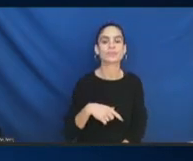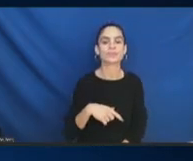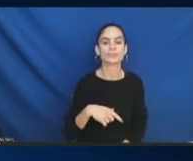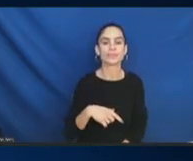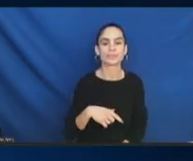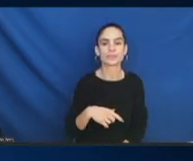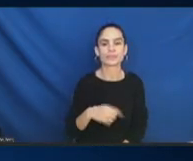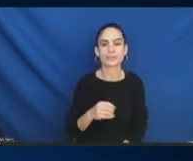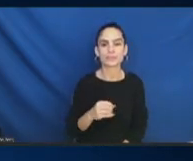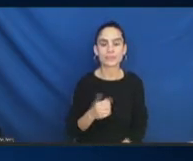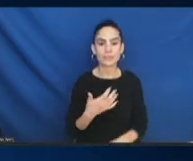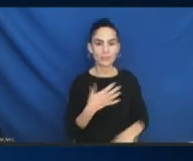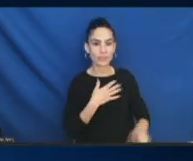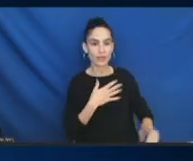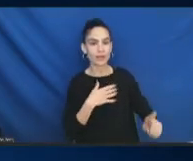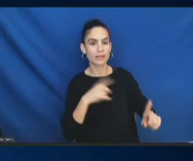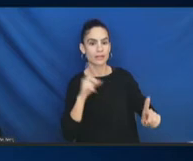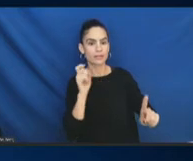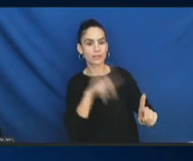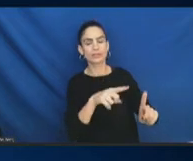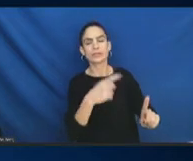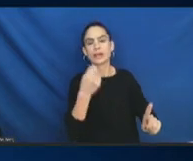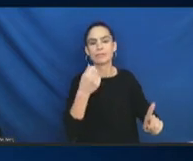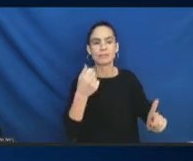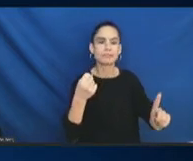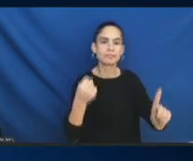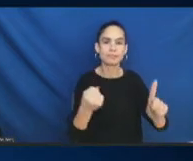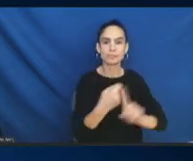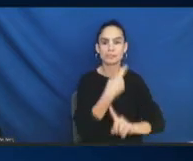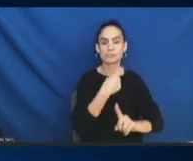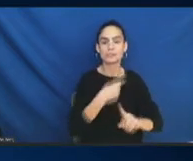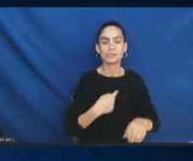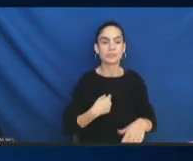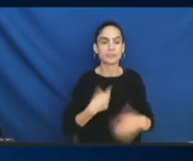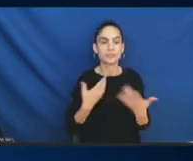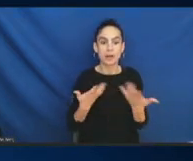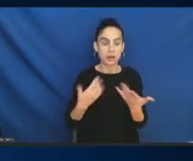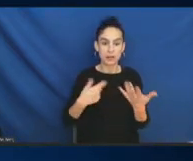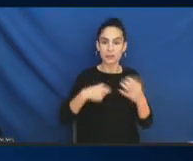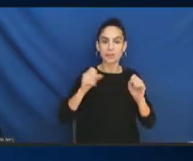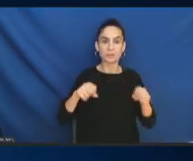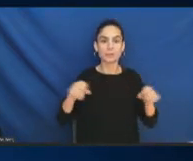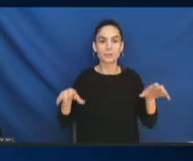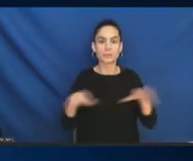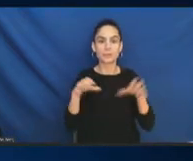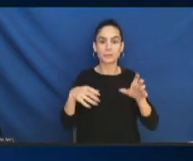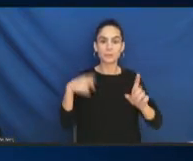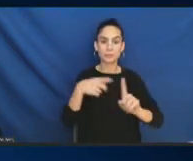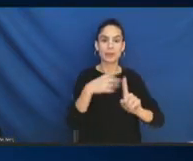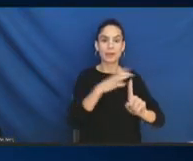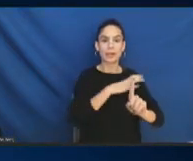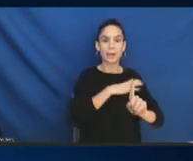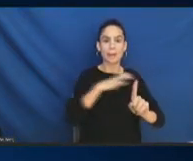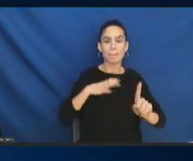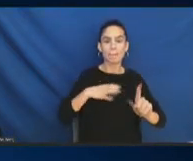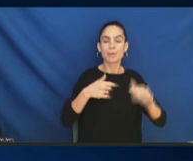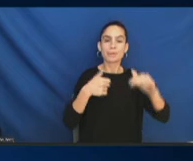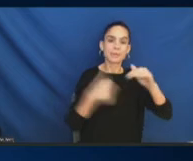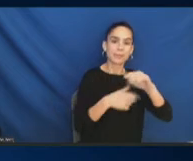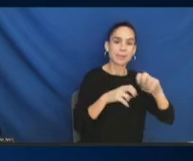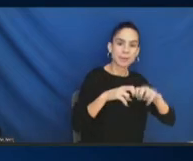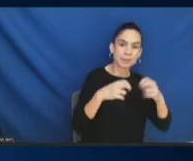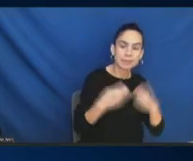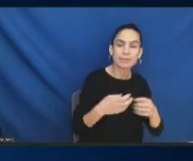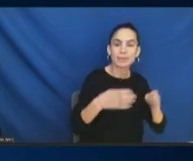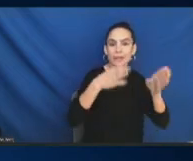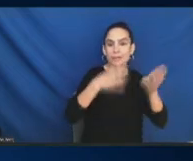different track about what we can do as a commission, as a committee, and as individual commissioners. We